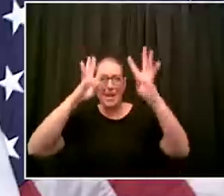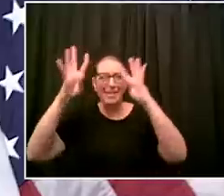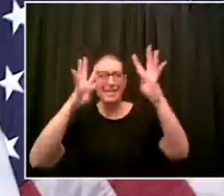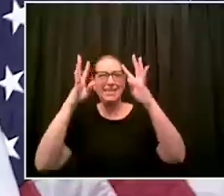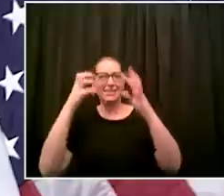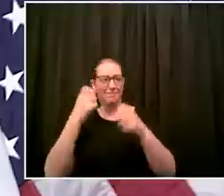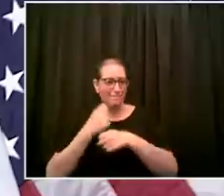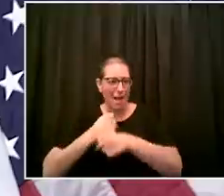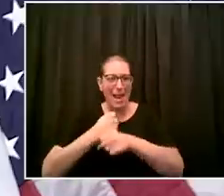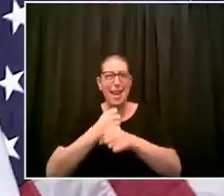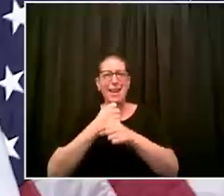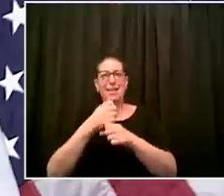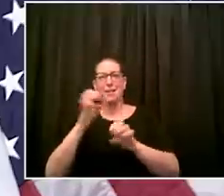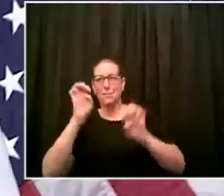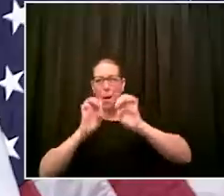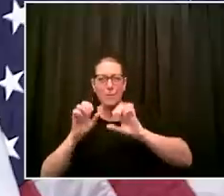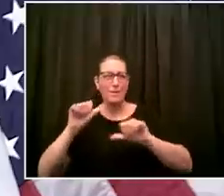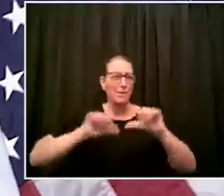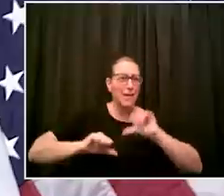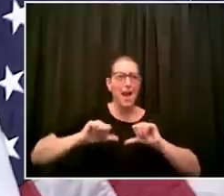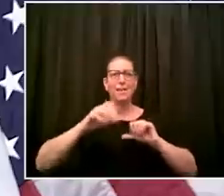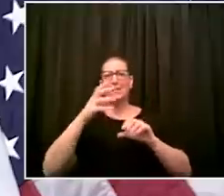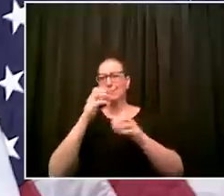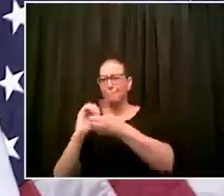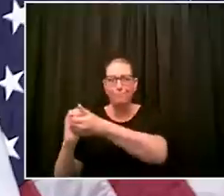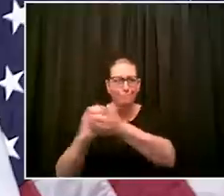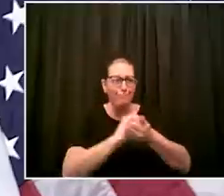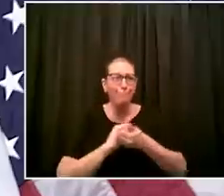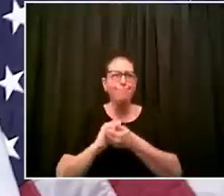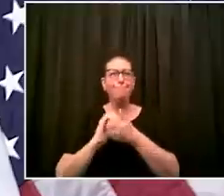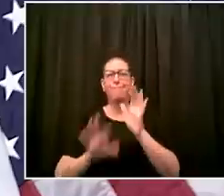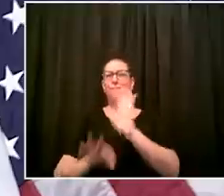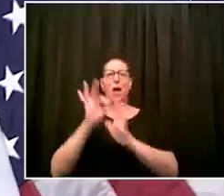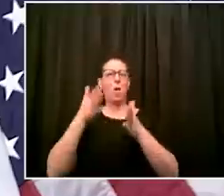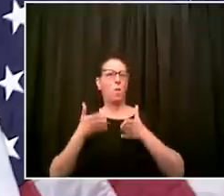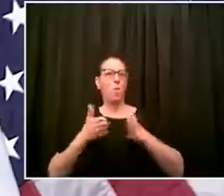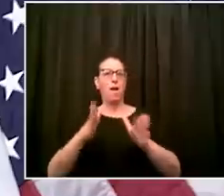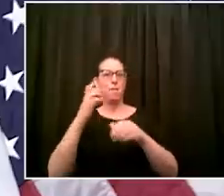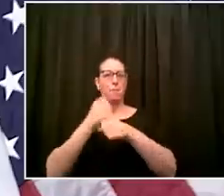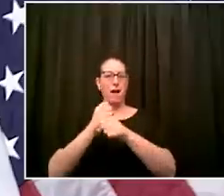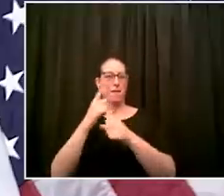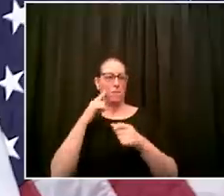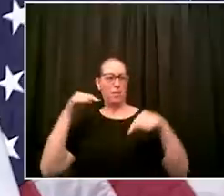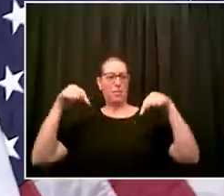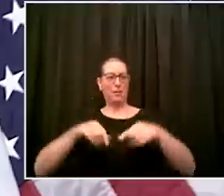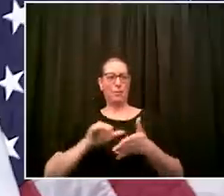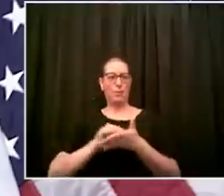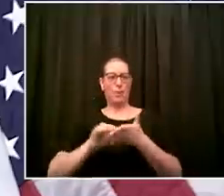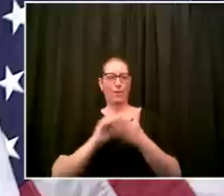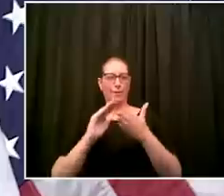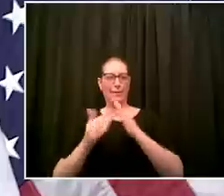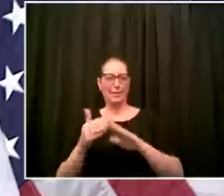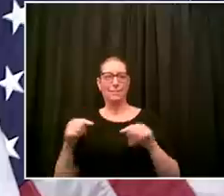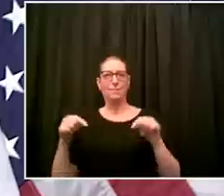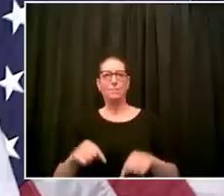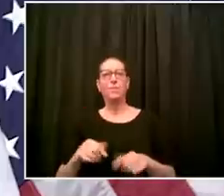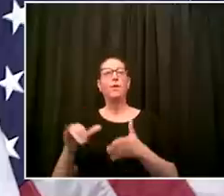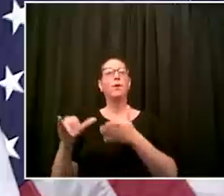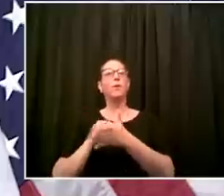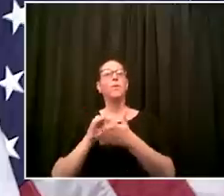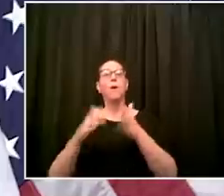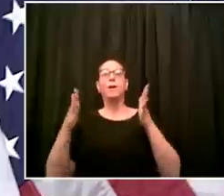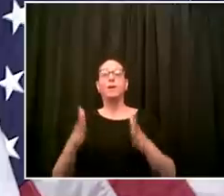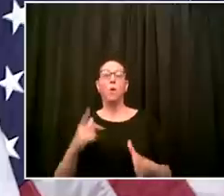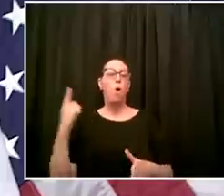the best of new york city we always find a way always find a way to make something happen and that is an indomitable